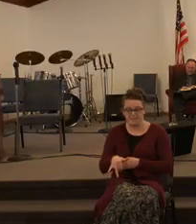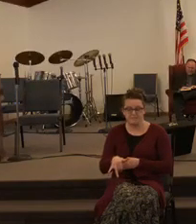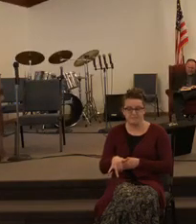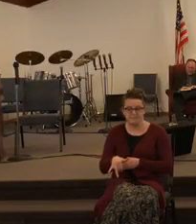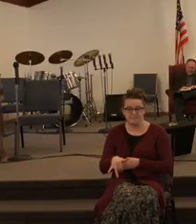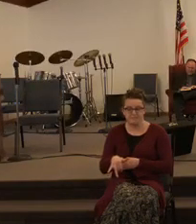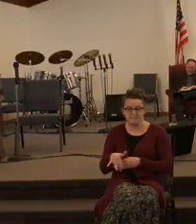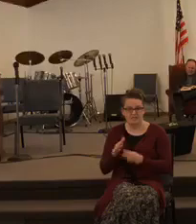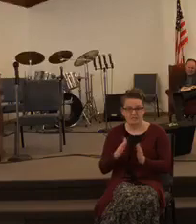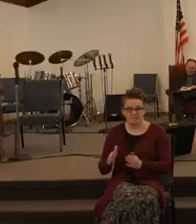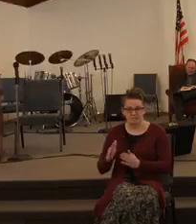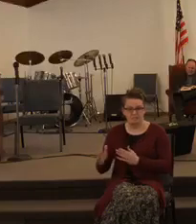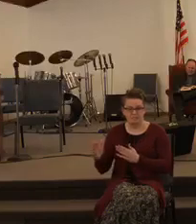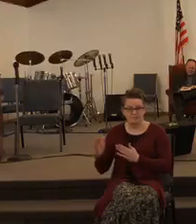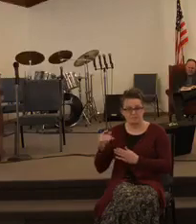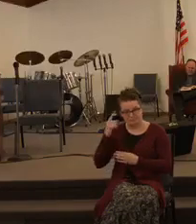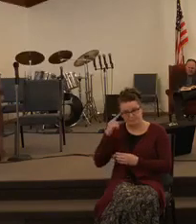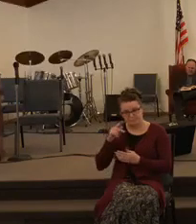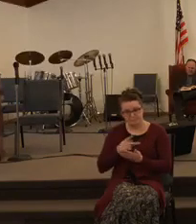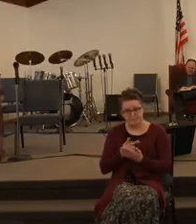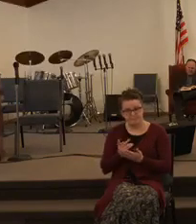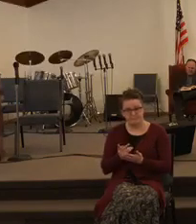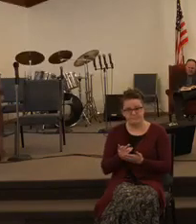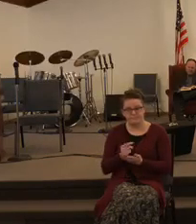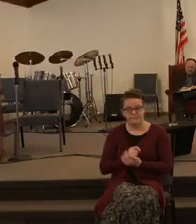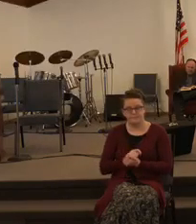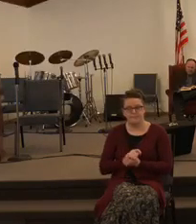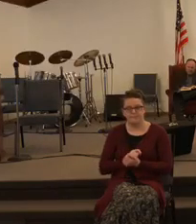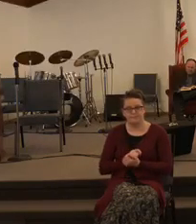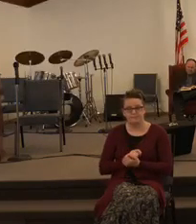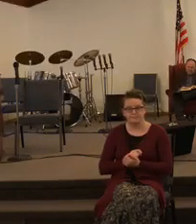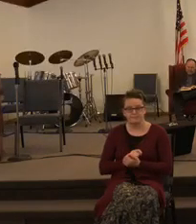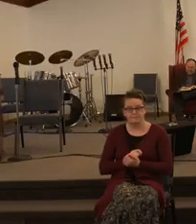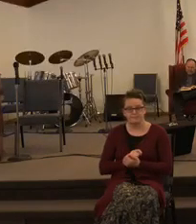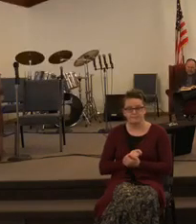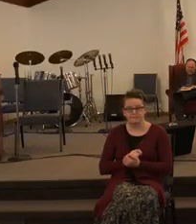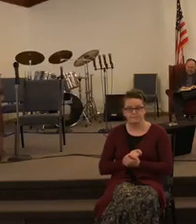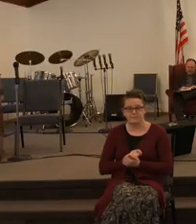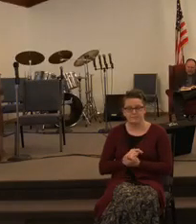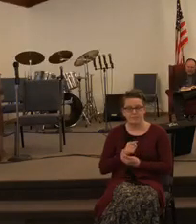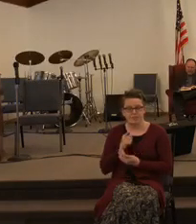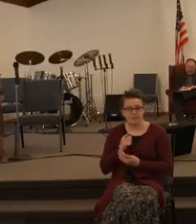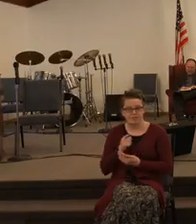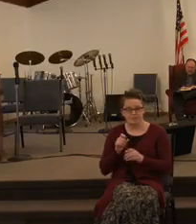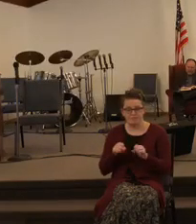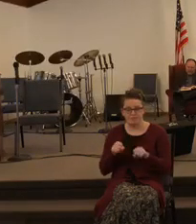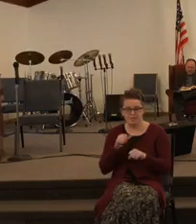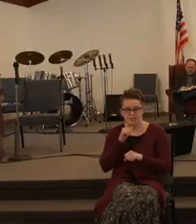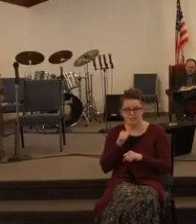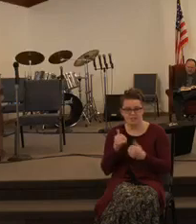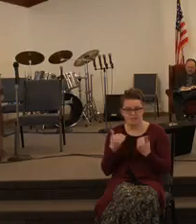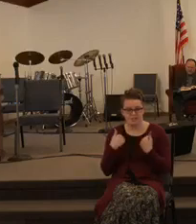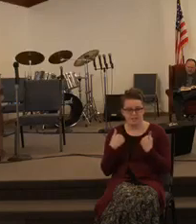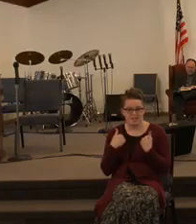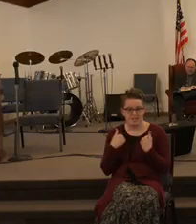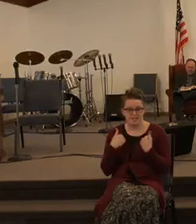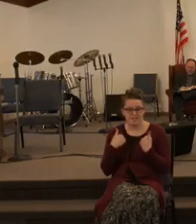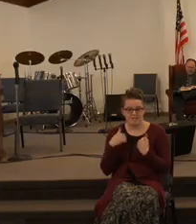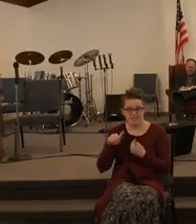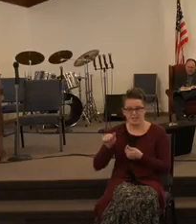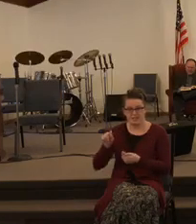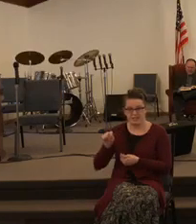is preparation for failure. You cannot have the attitude